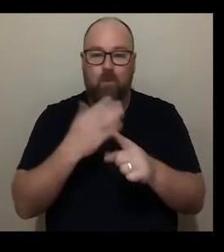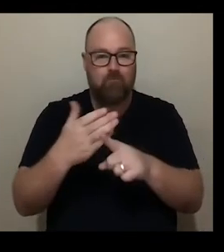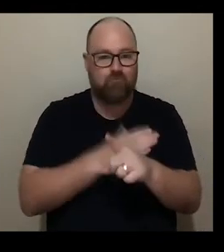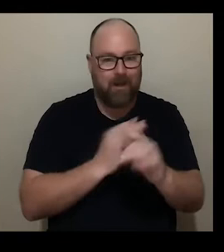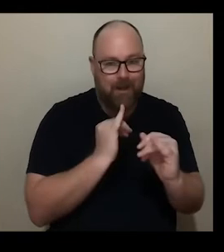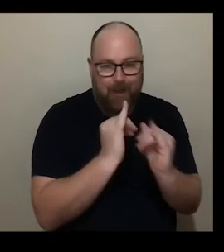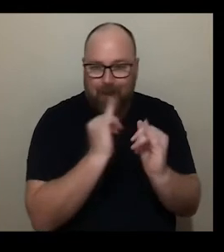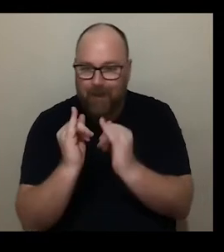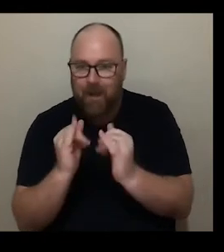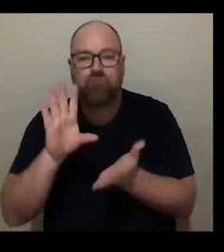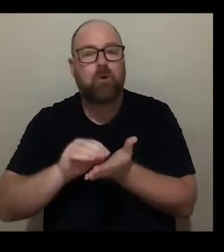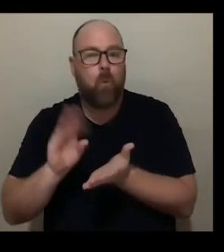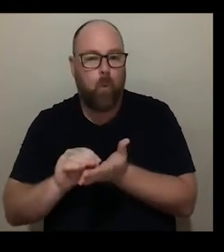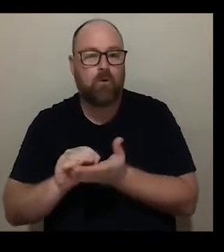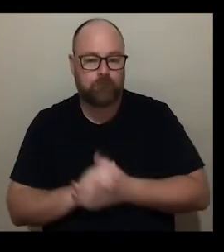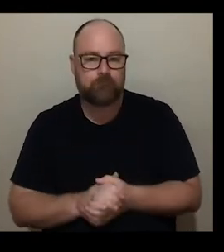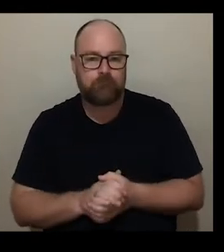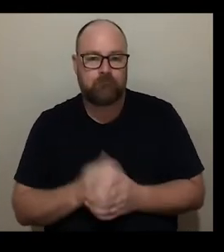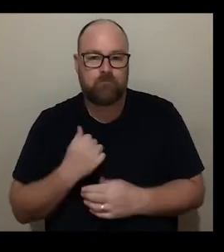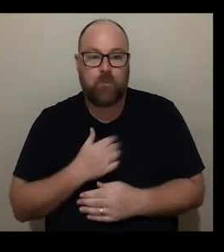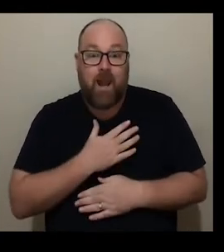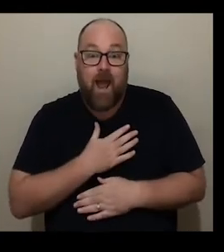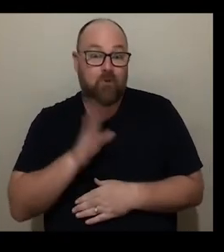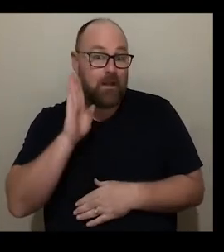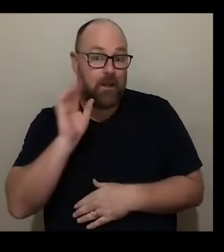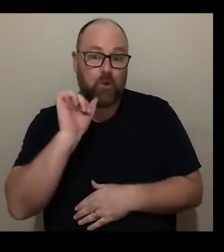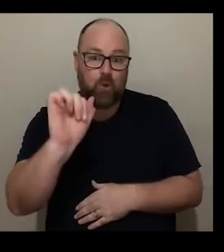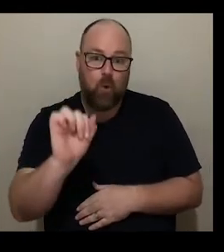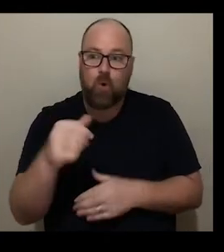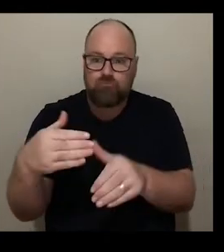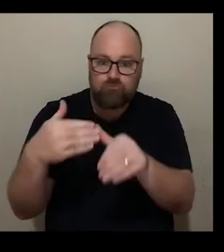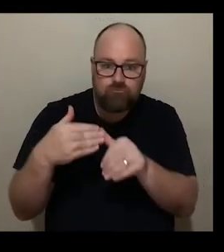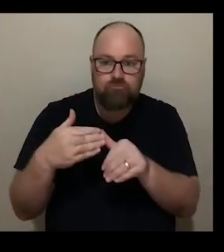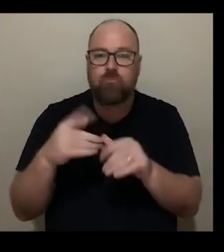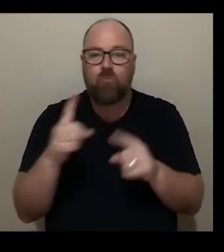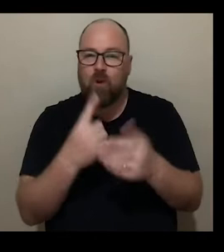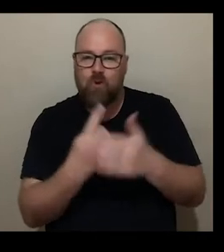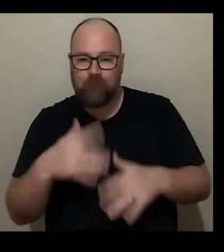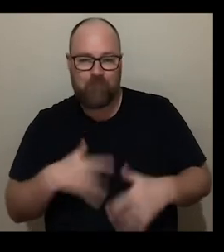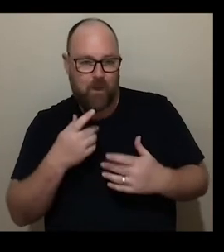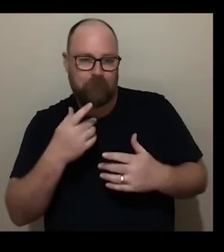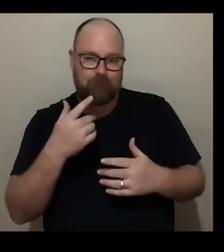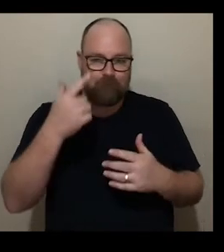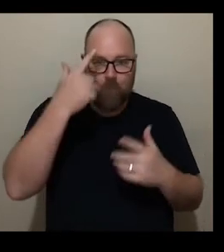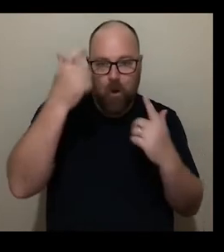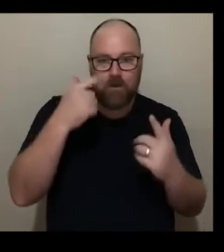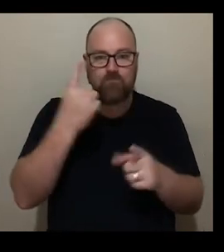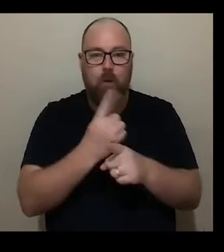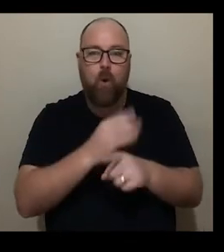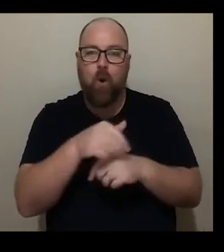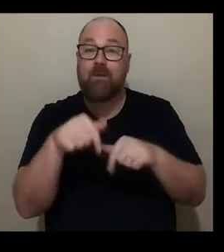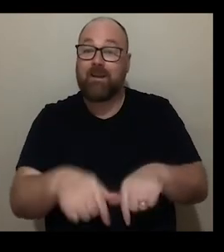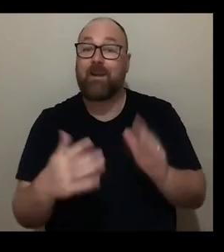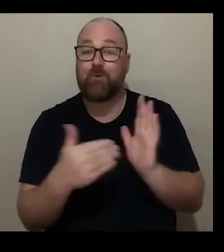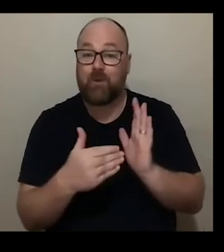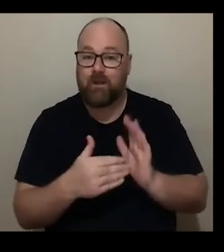We'd really love to hear your responses and your comments on the program today. So please share any questions